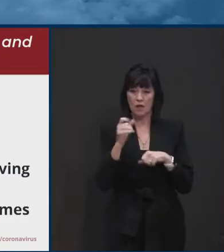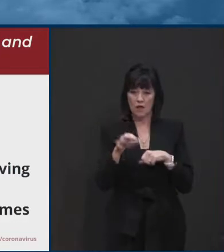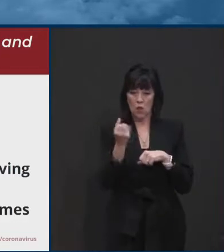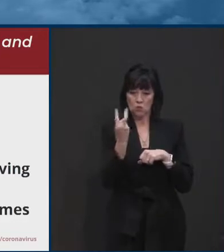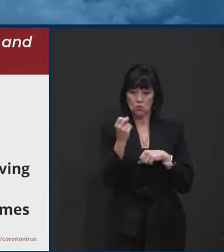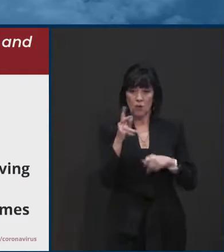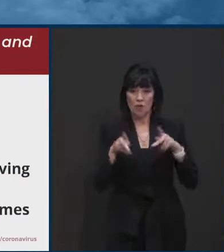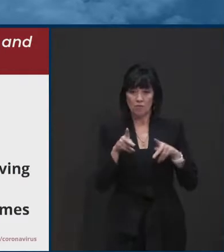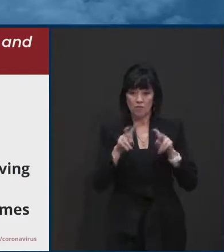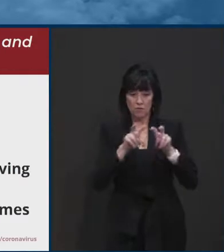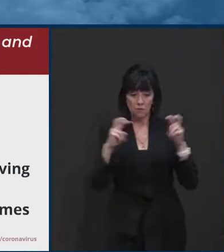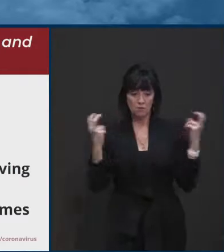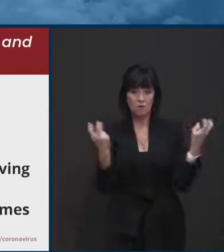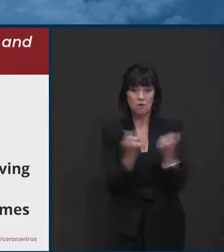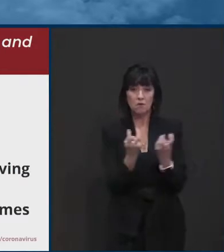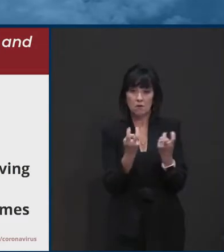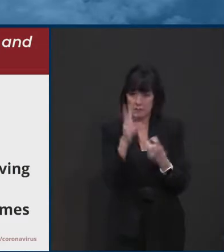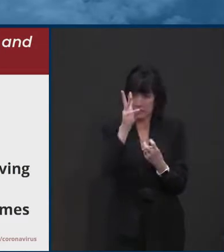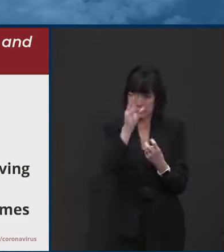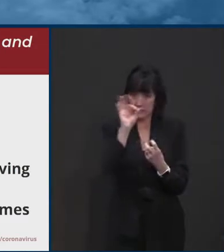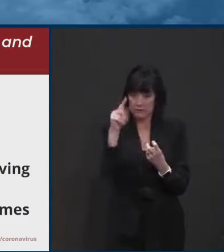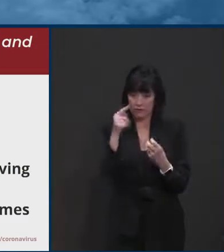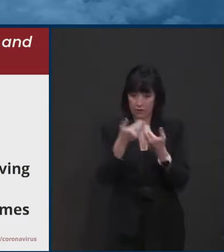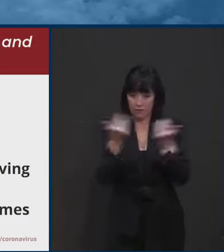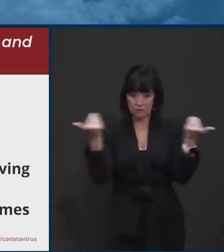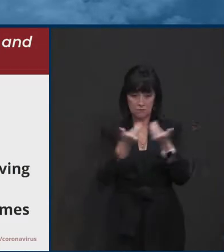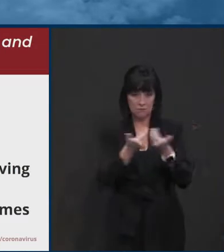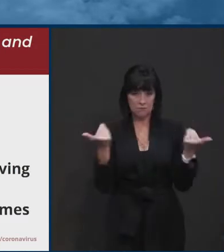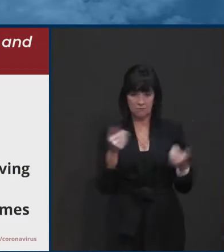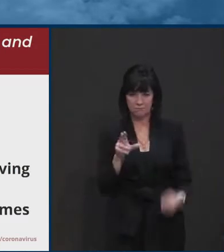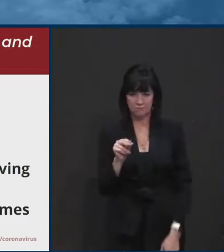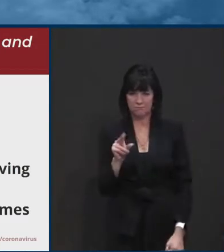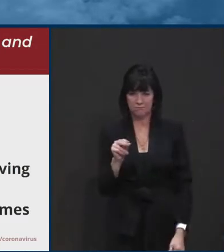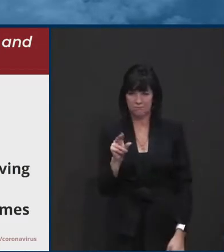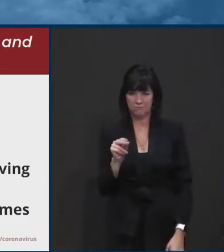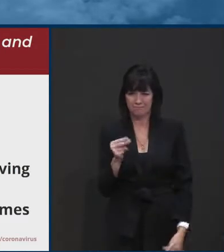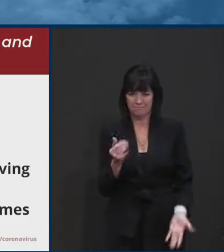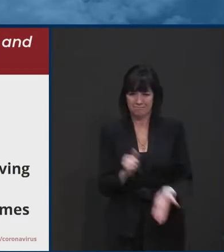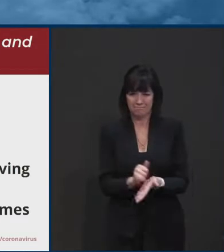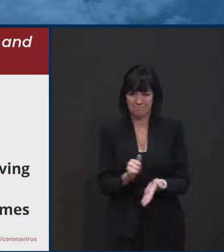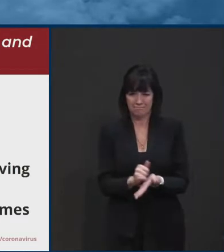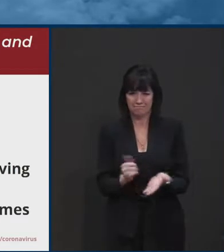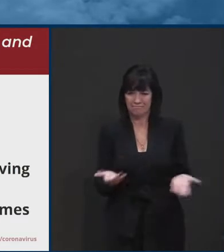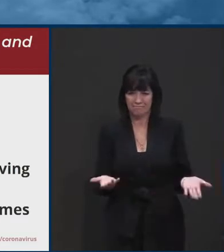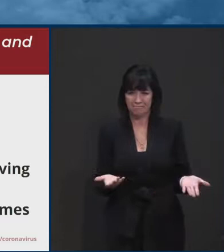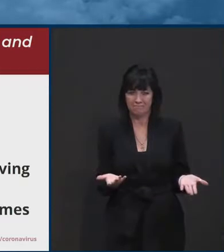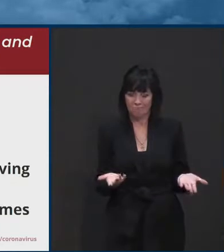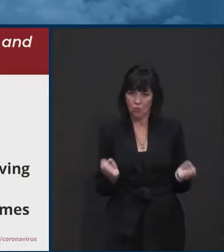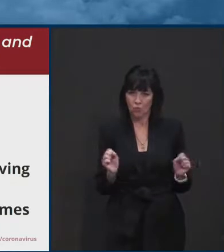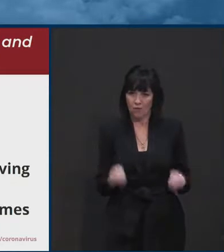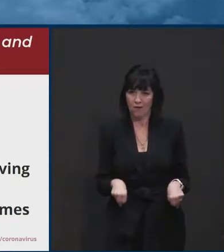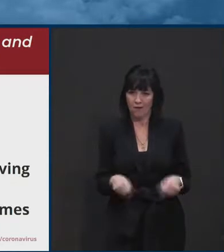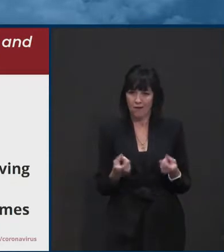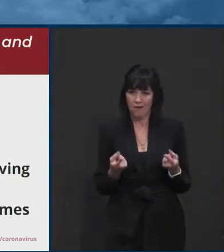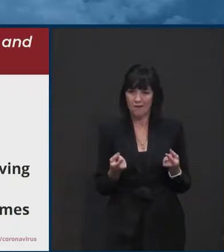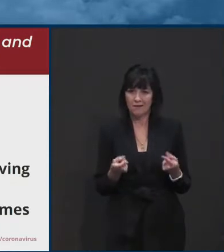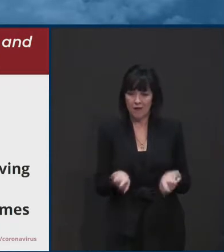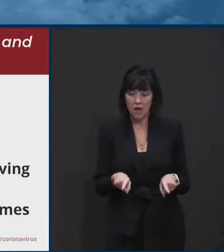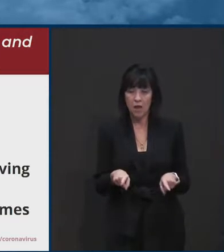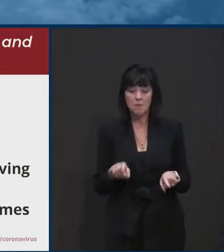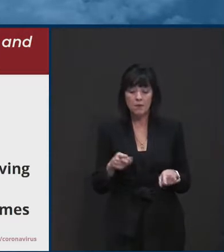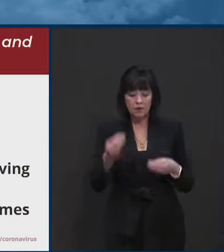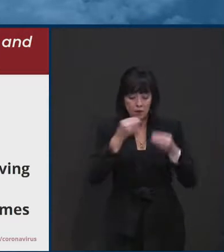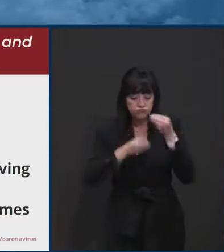spread, uh, can happen beyond, um, six feet in a, in a close setting, and especially when people don't have face